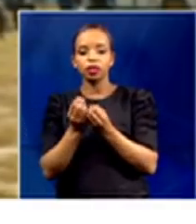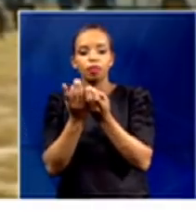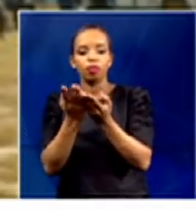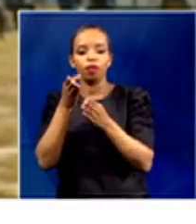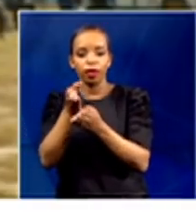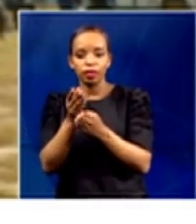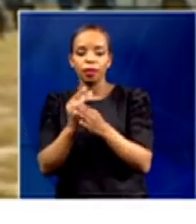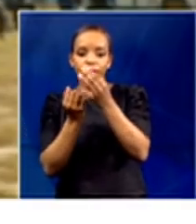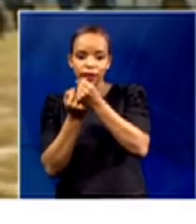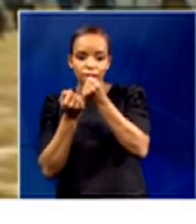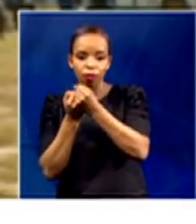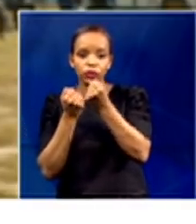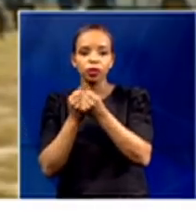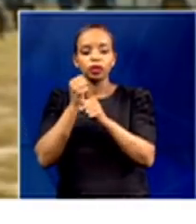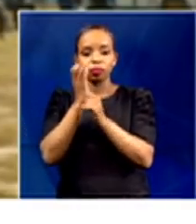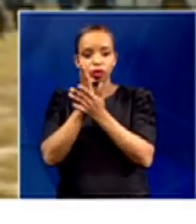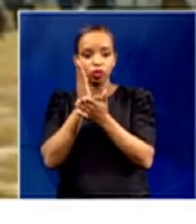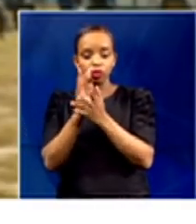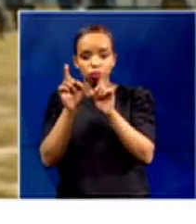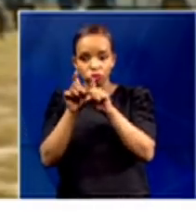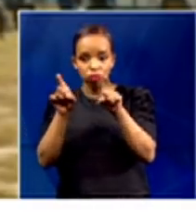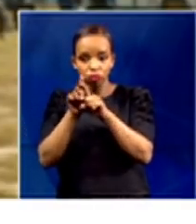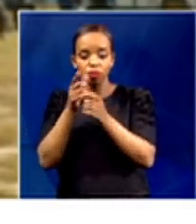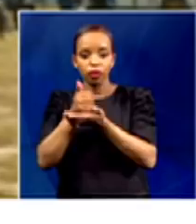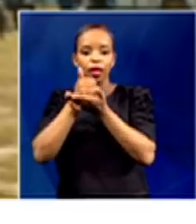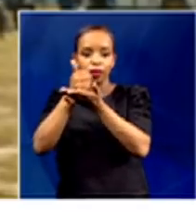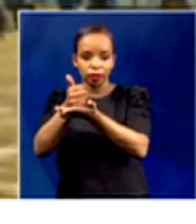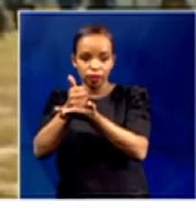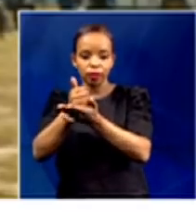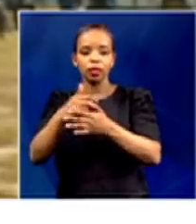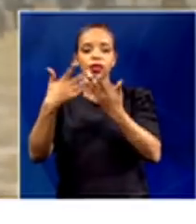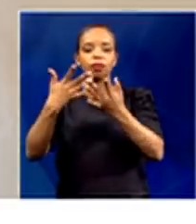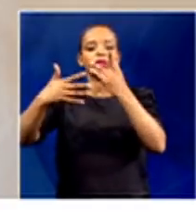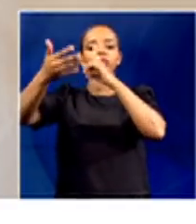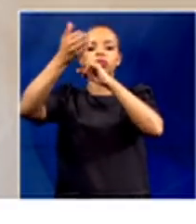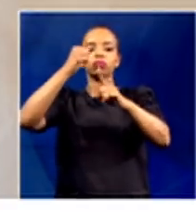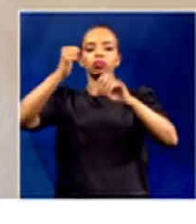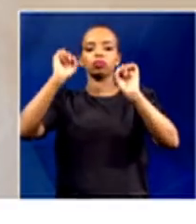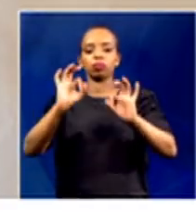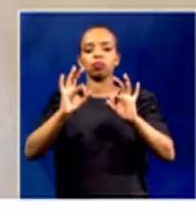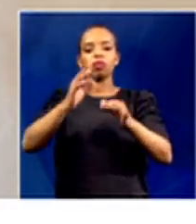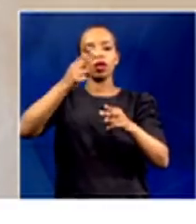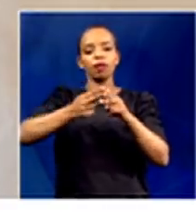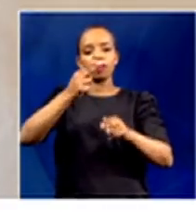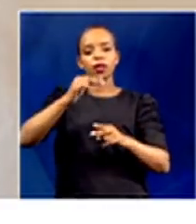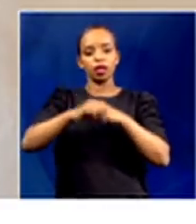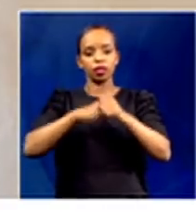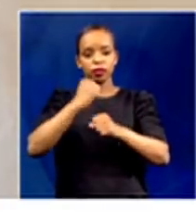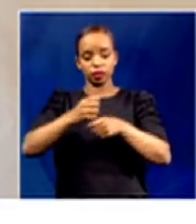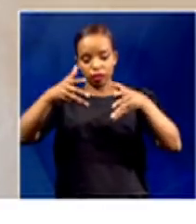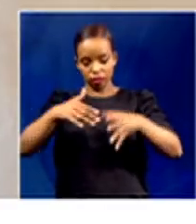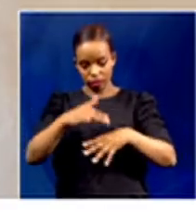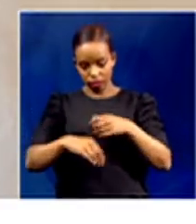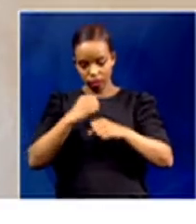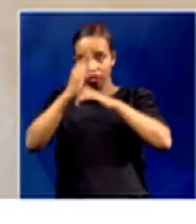necessary kind of support and make sure that they are assisted to realize the objective of finalizing their schooling years at